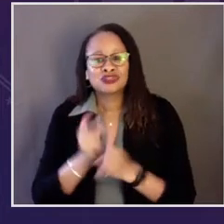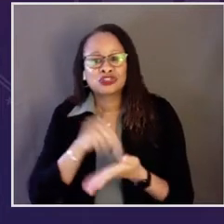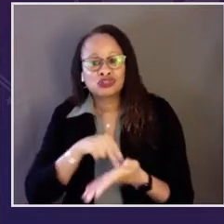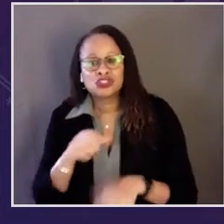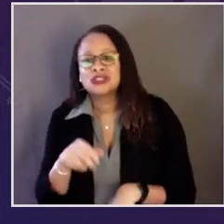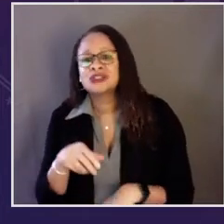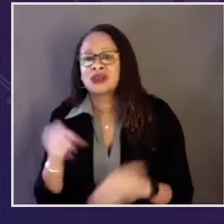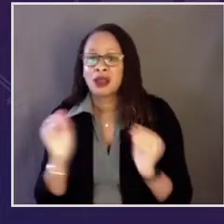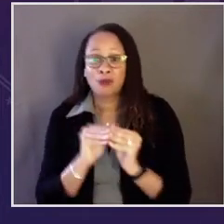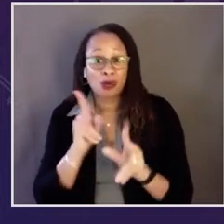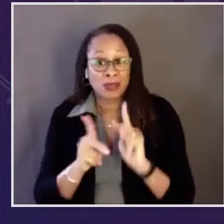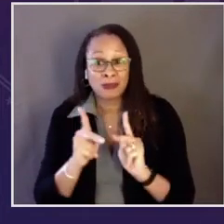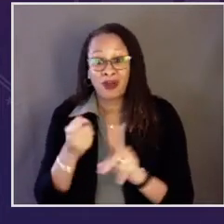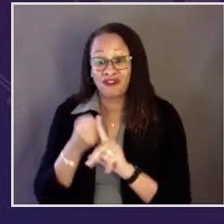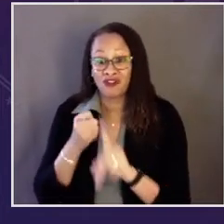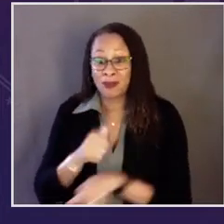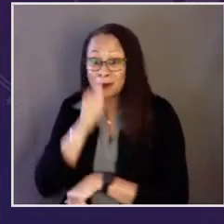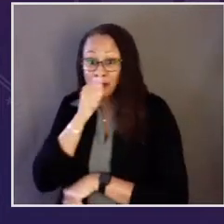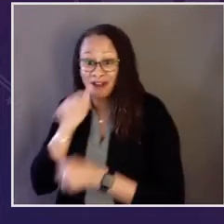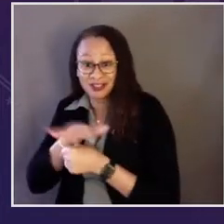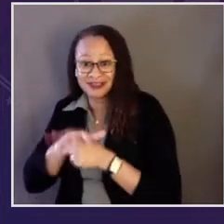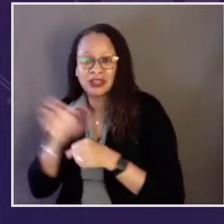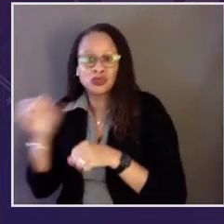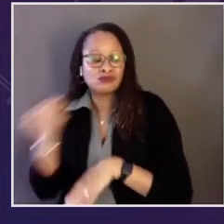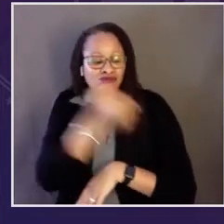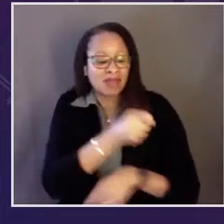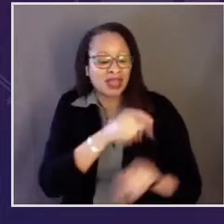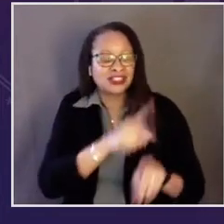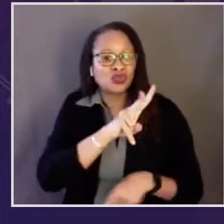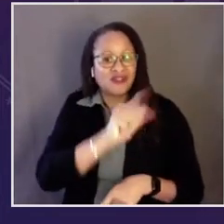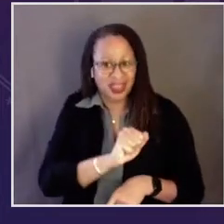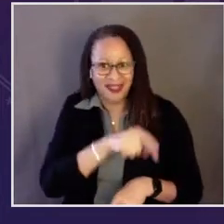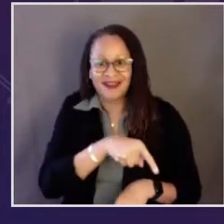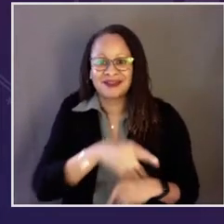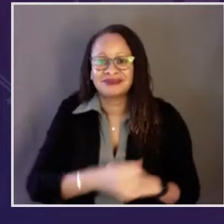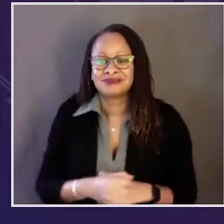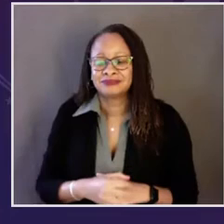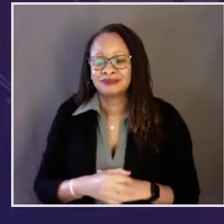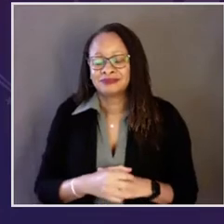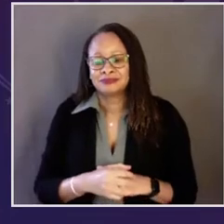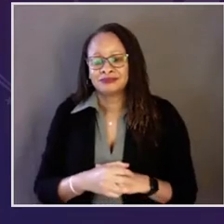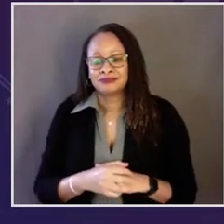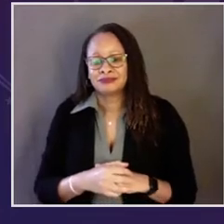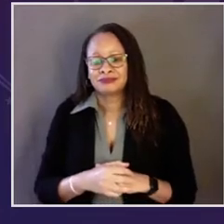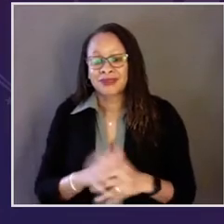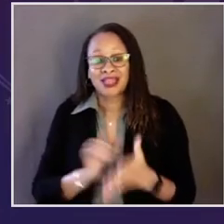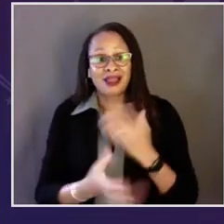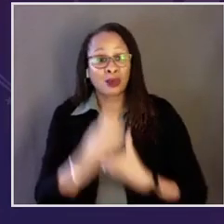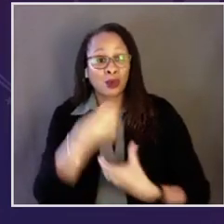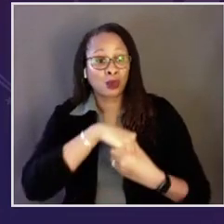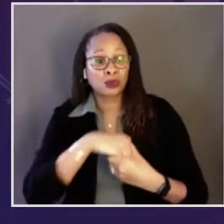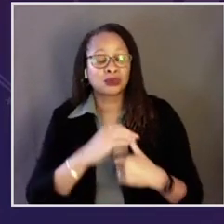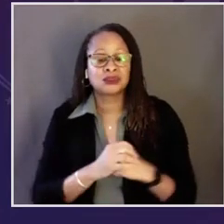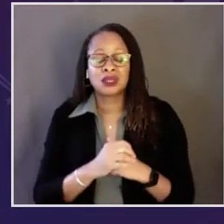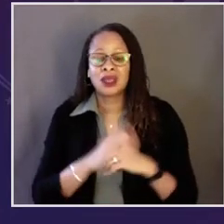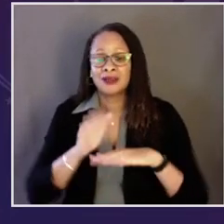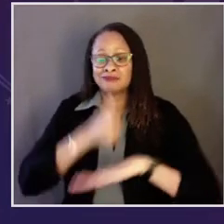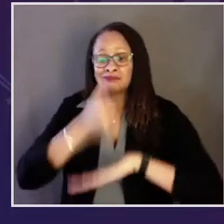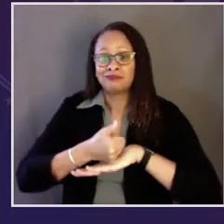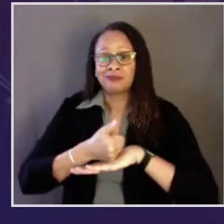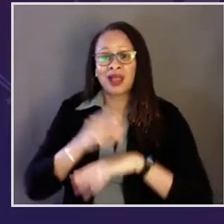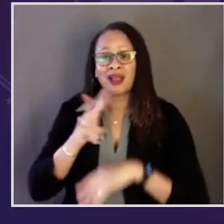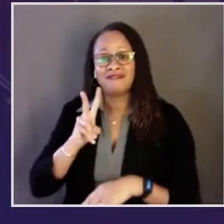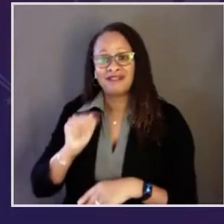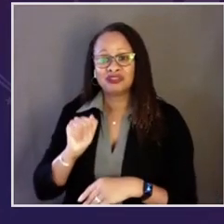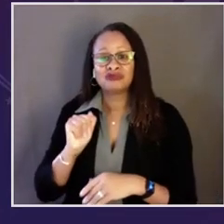docs, more psychiatric nurses, more folks out of the private sector into the V.A.